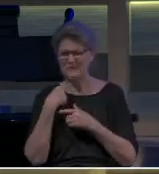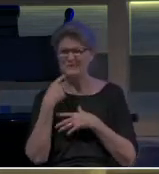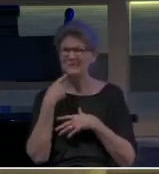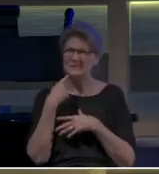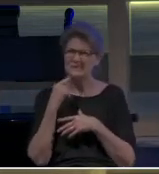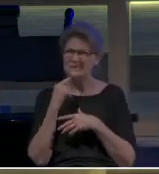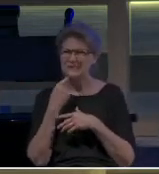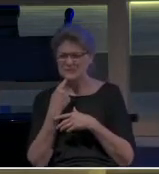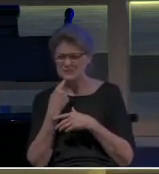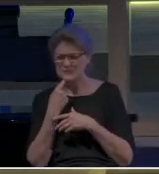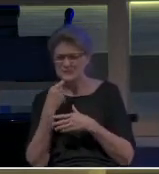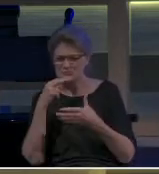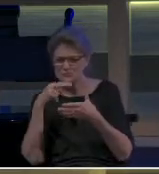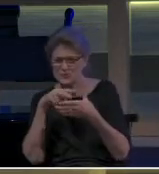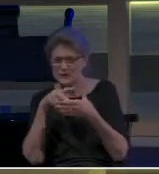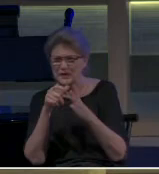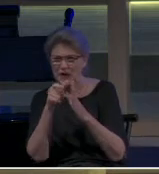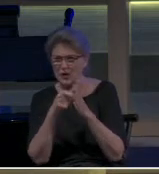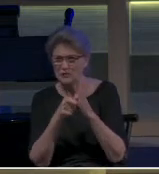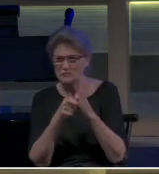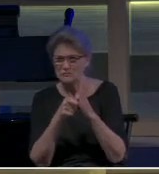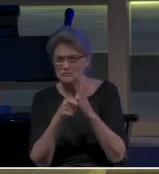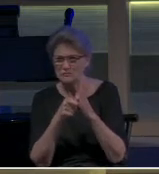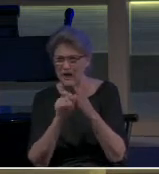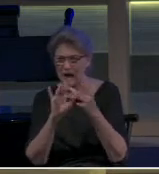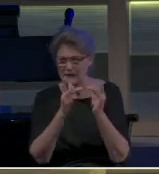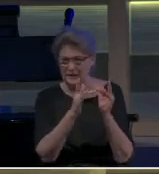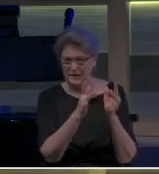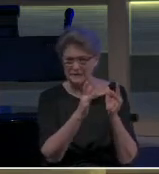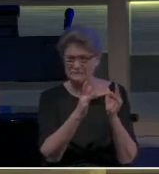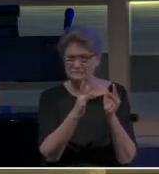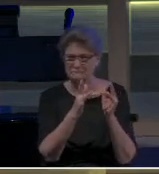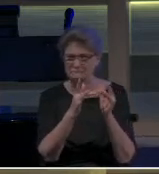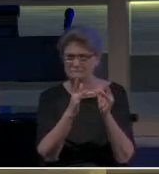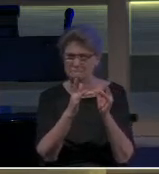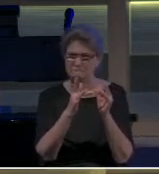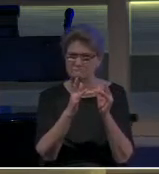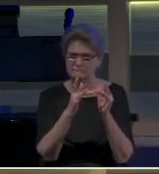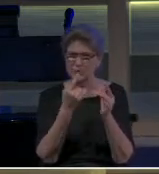an online piece just